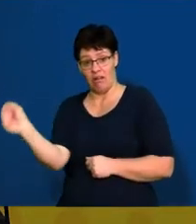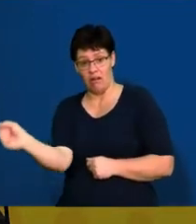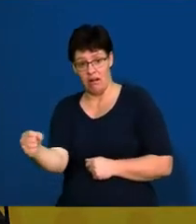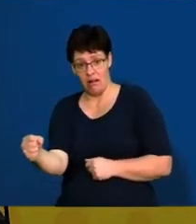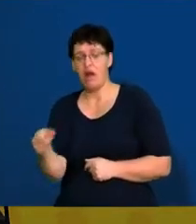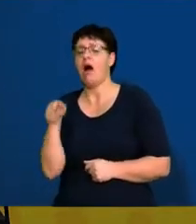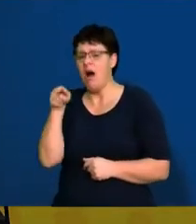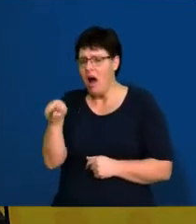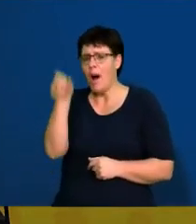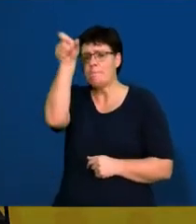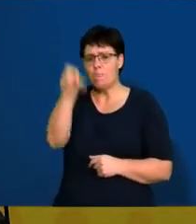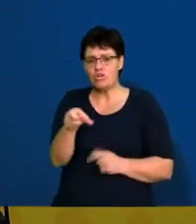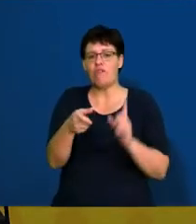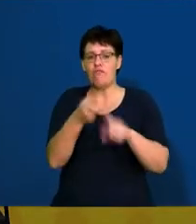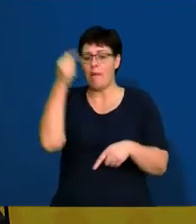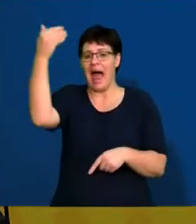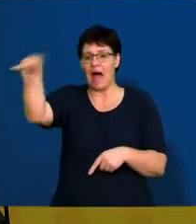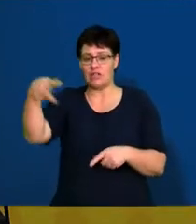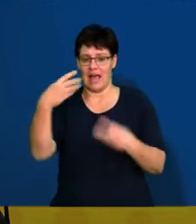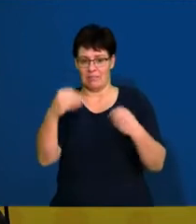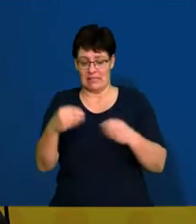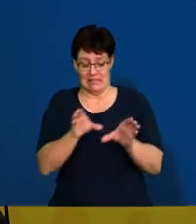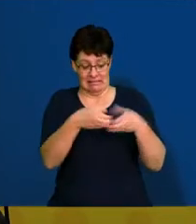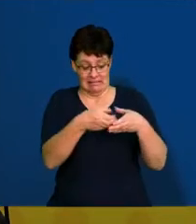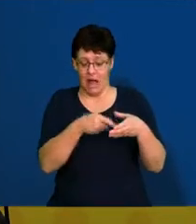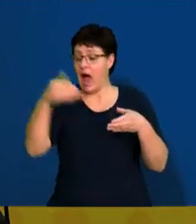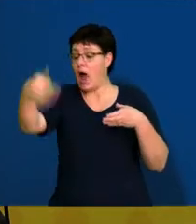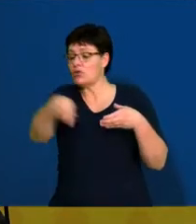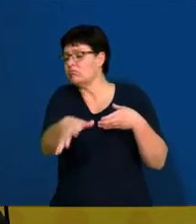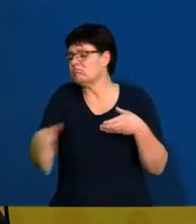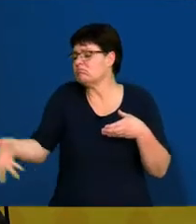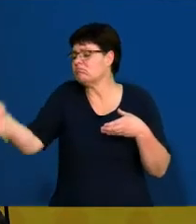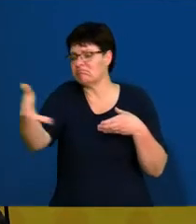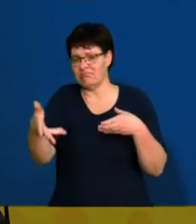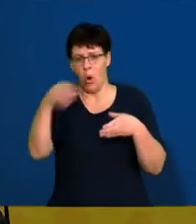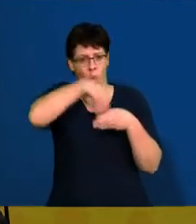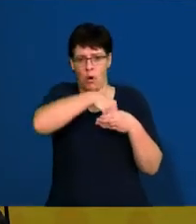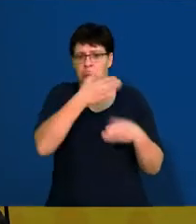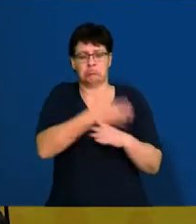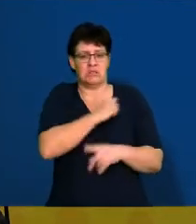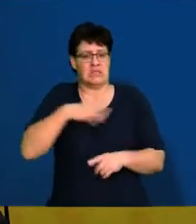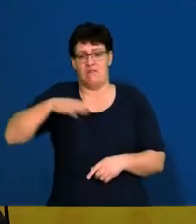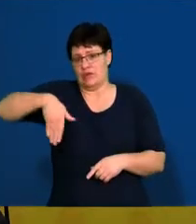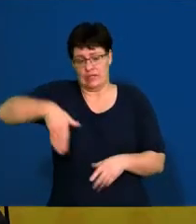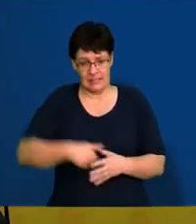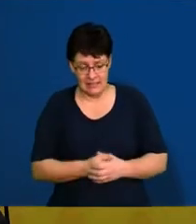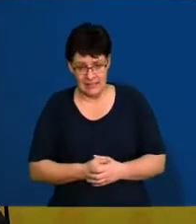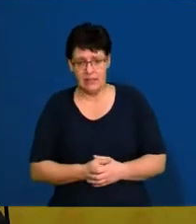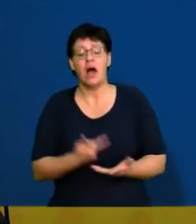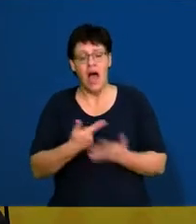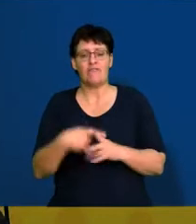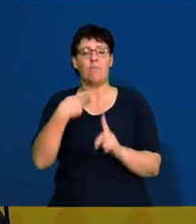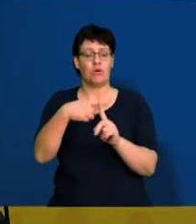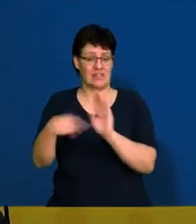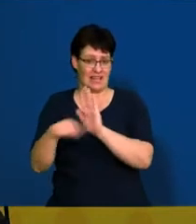is where external recruit people from outside of the business, so outside of the organization. There are also advantages